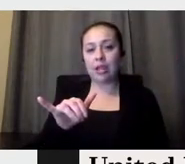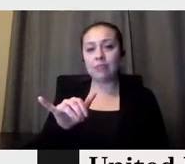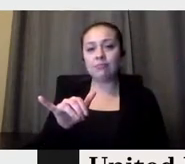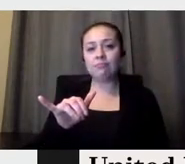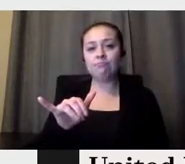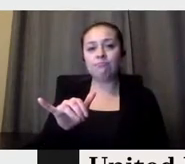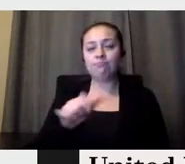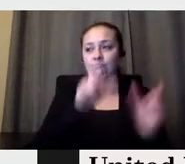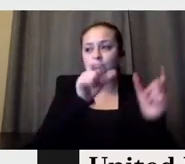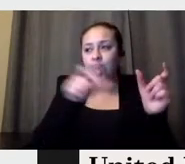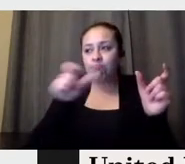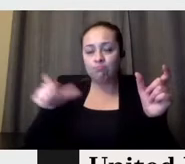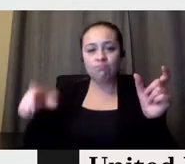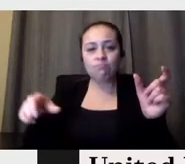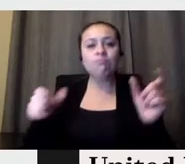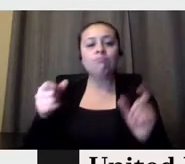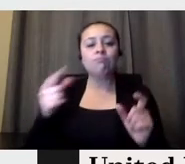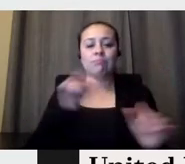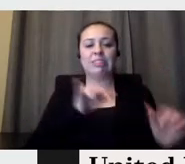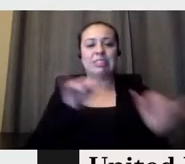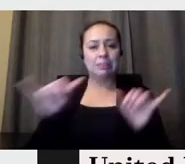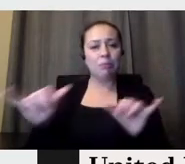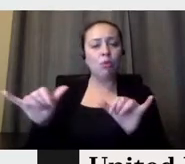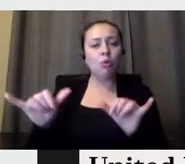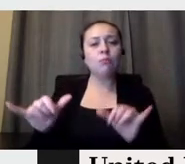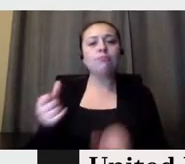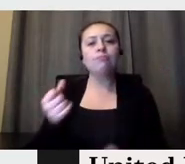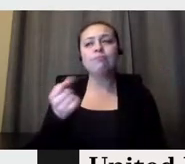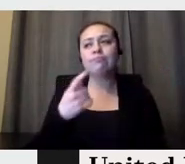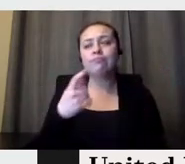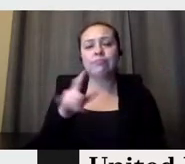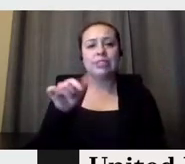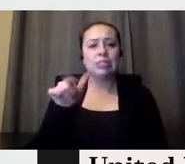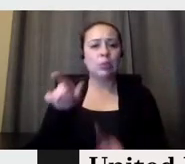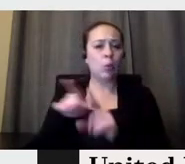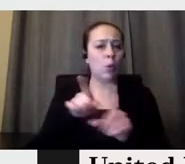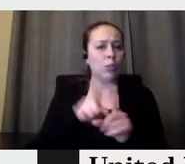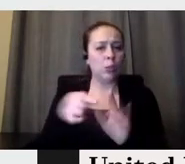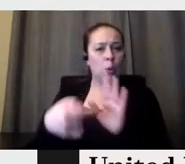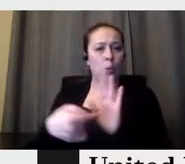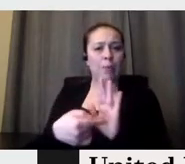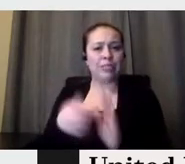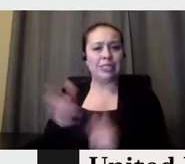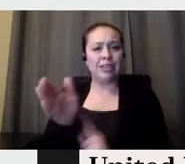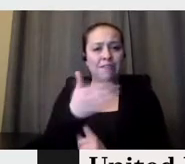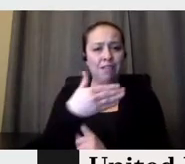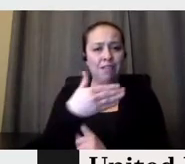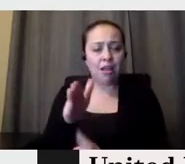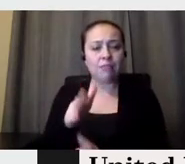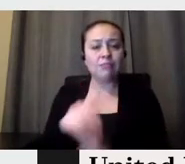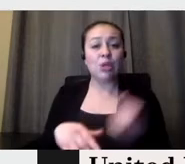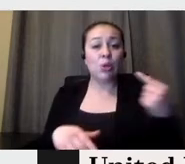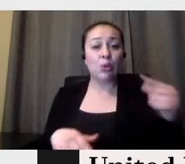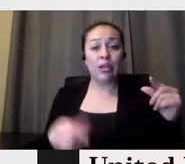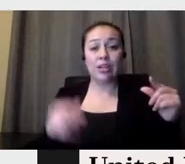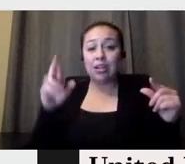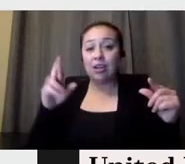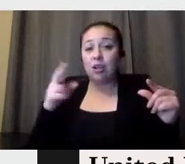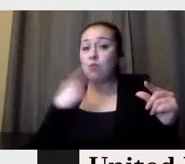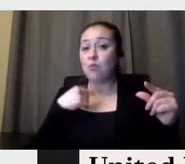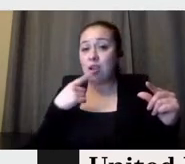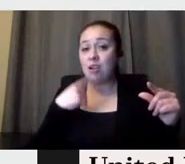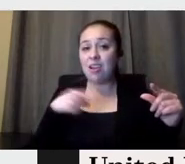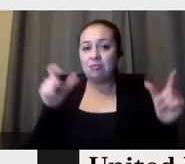And, and, and the, the color green and the color red is, is also, is also used as, as, as the, as the, line of, of the